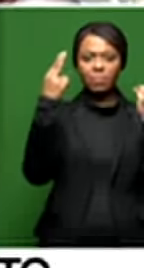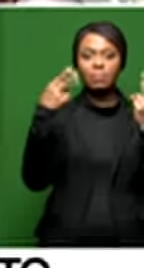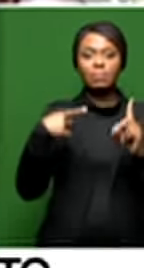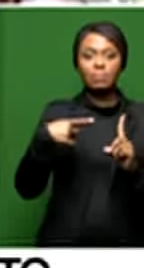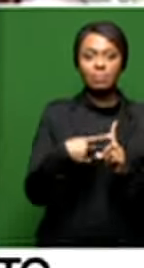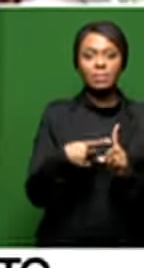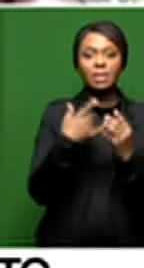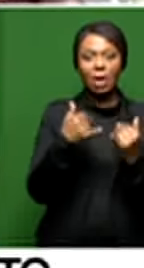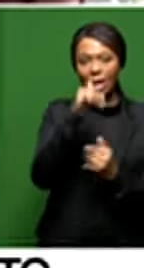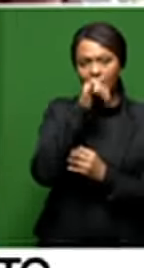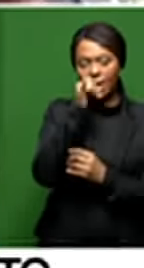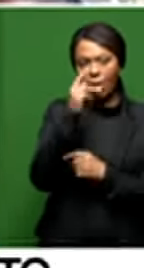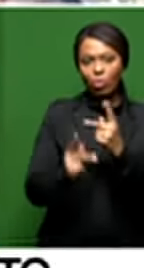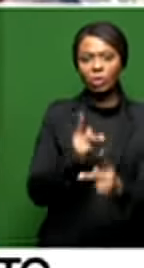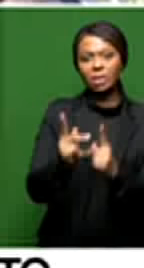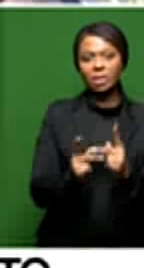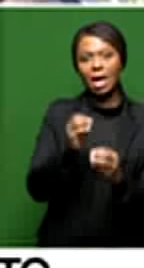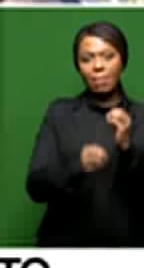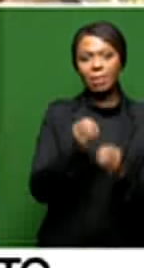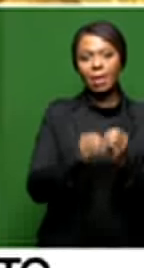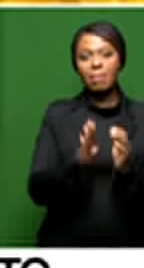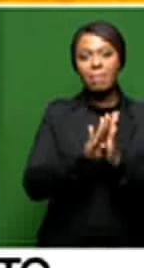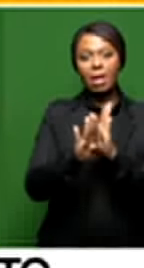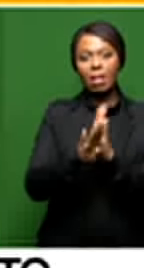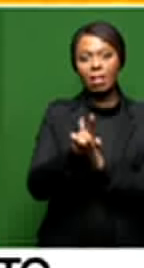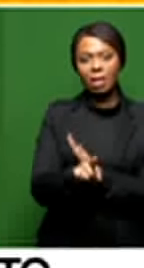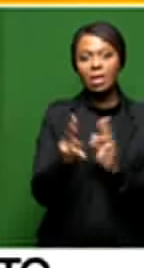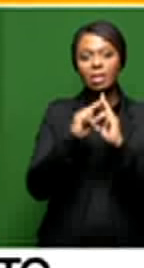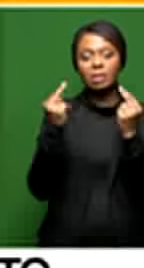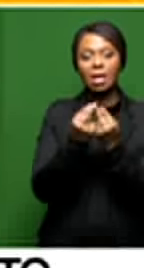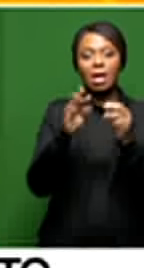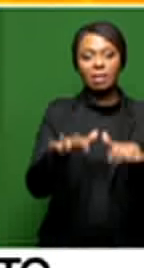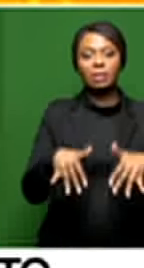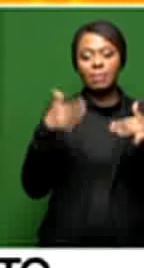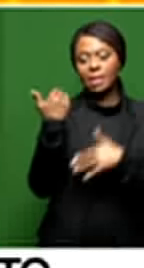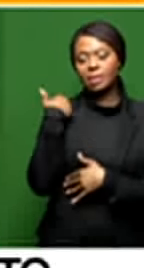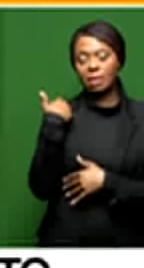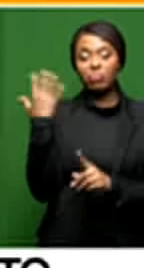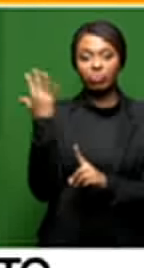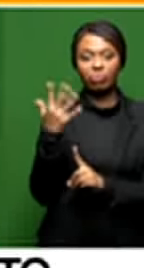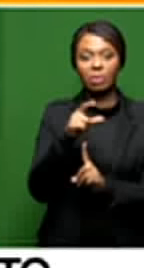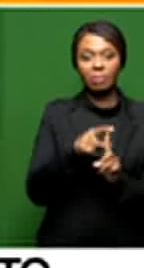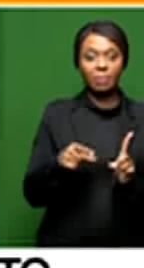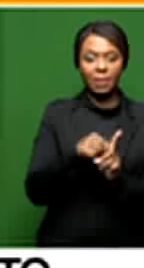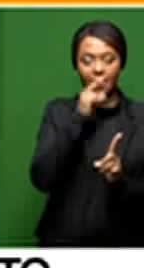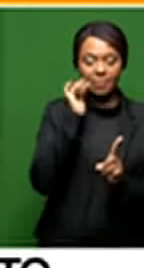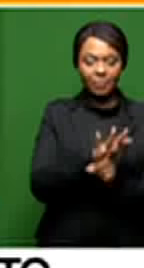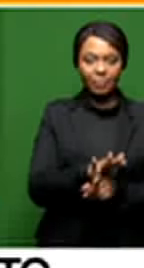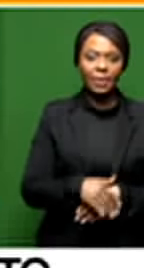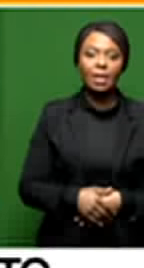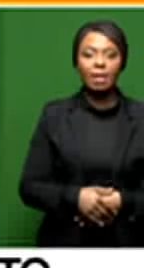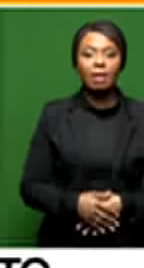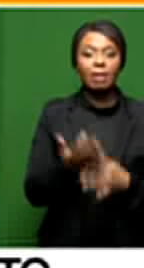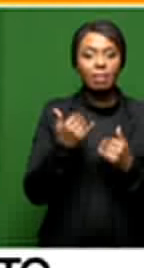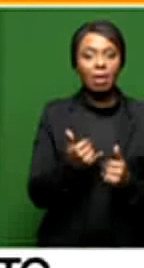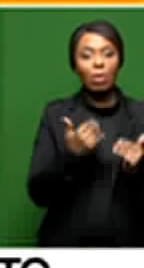on the Criminal Procedure Amendment Bill in the last sitting of the National Assembly yesterday. And for more on the story,